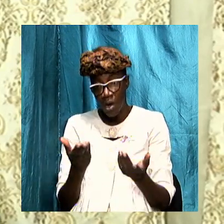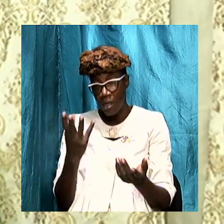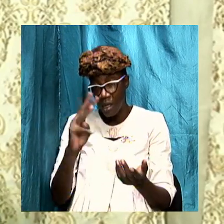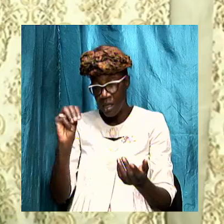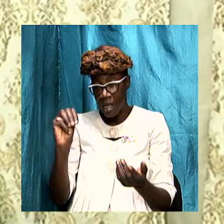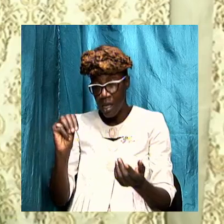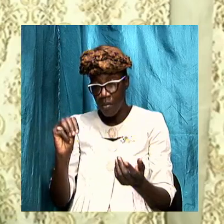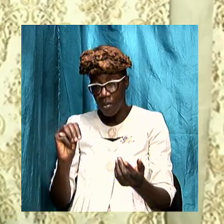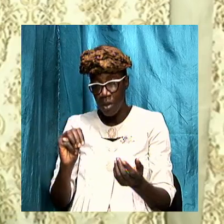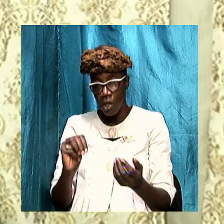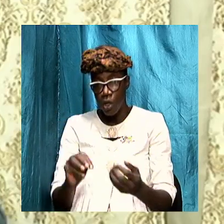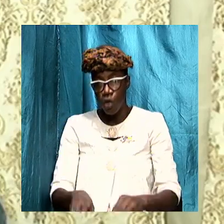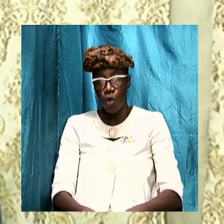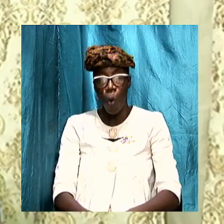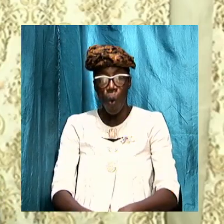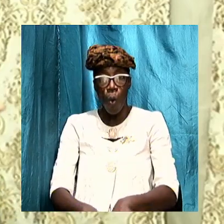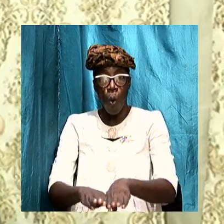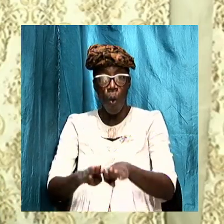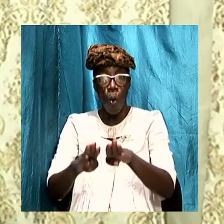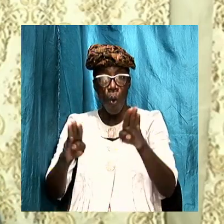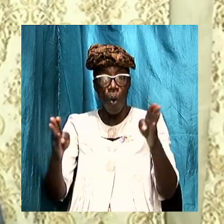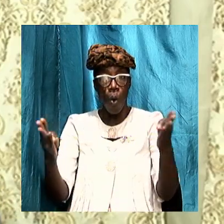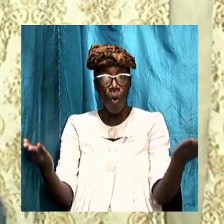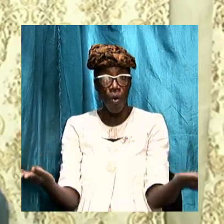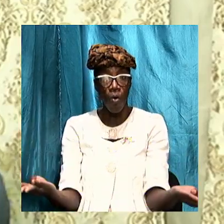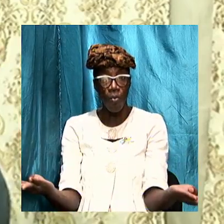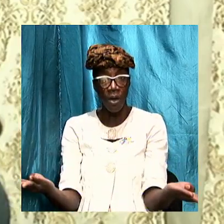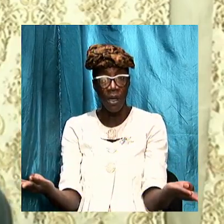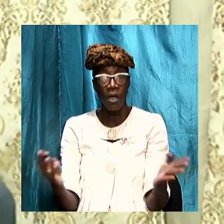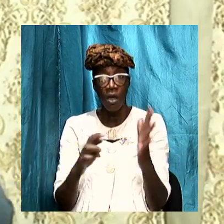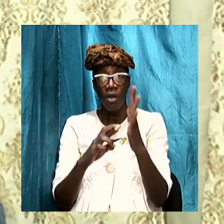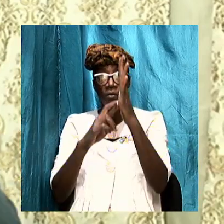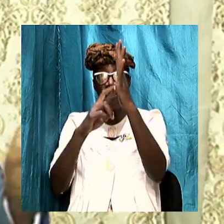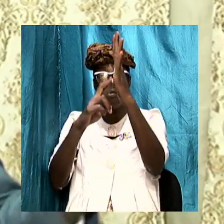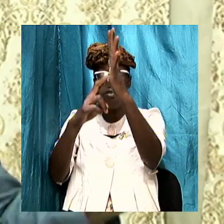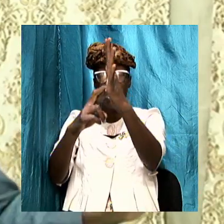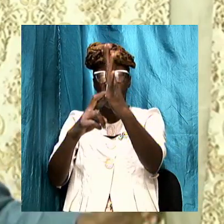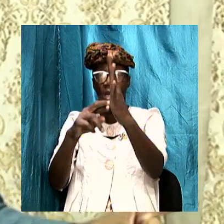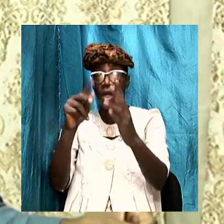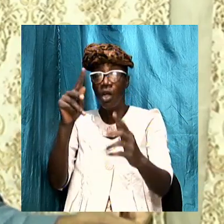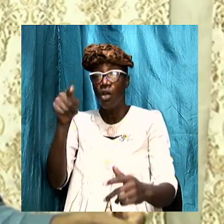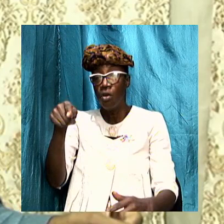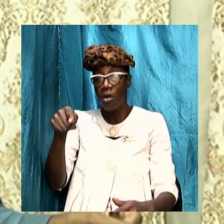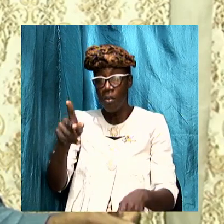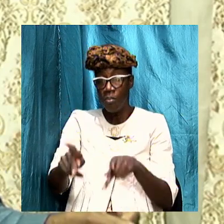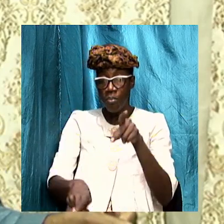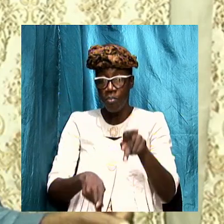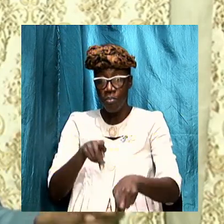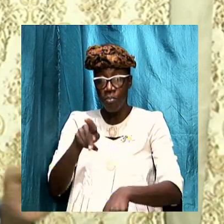to be unveiled to be revealed to be manifest to the people of God